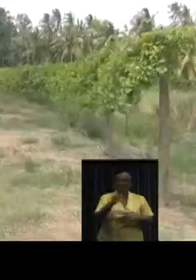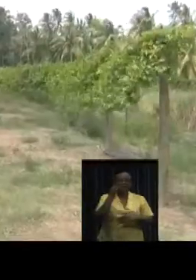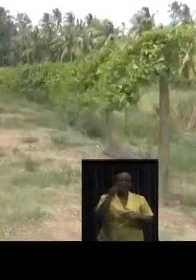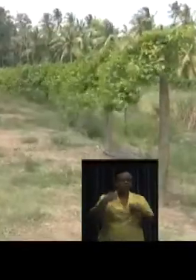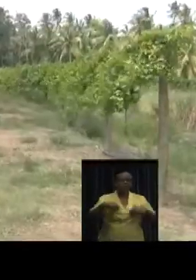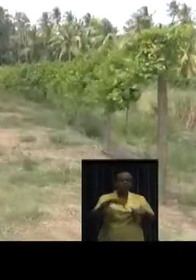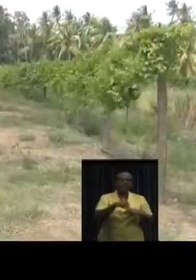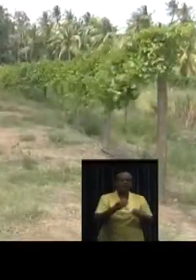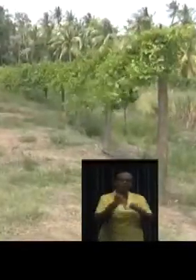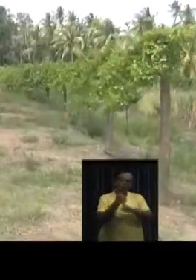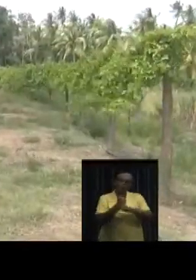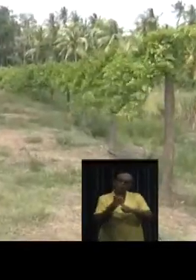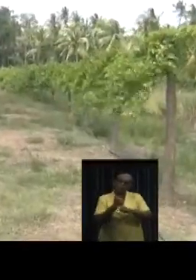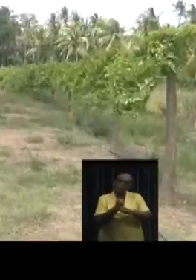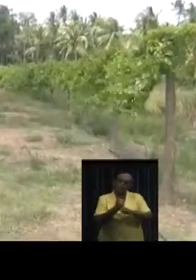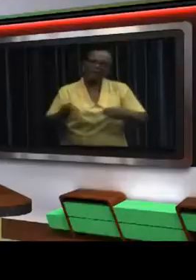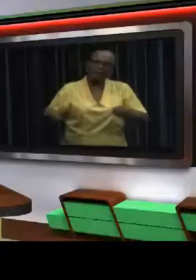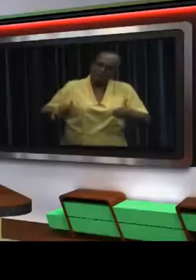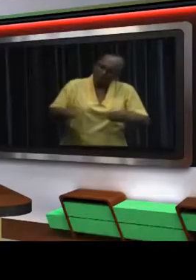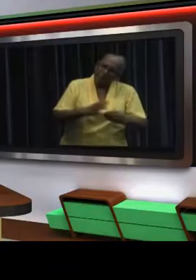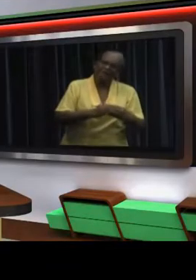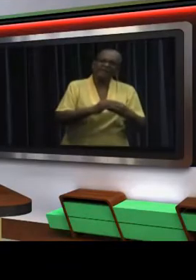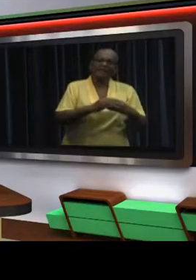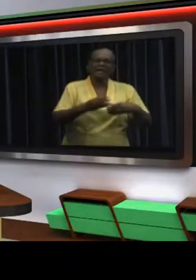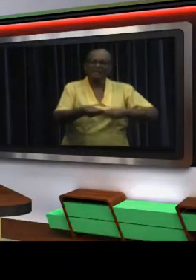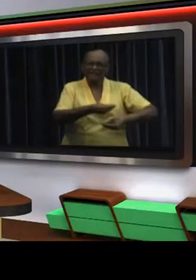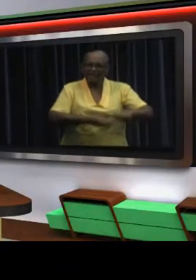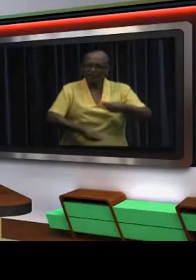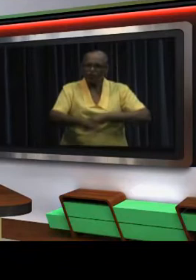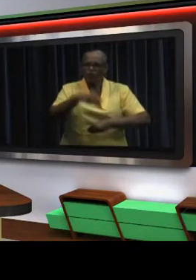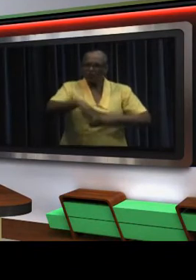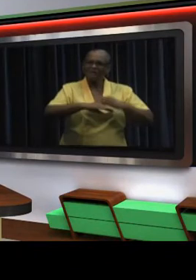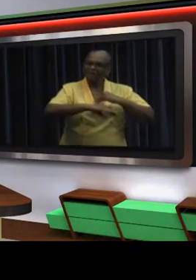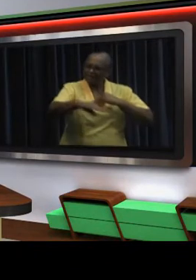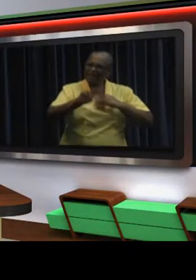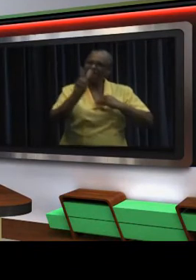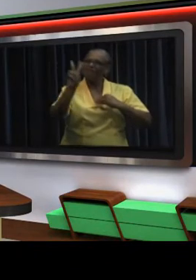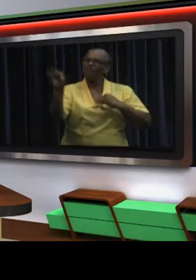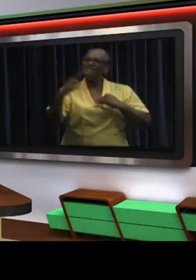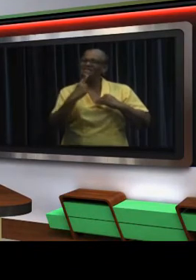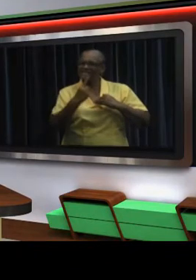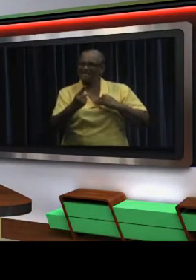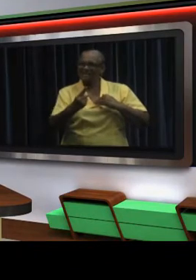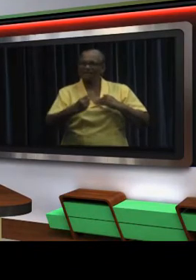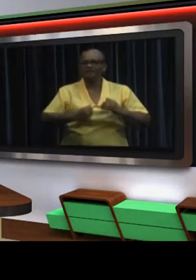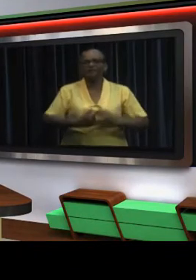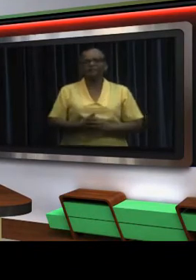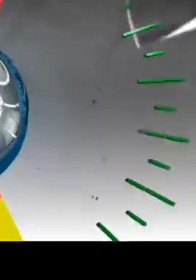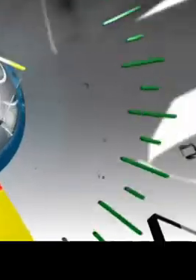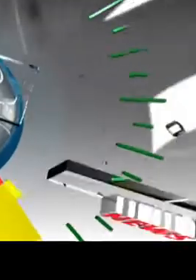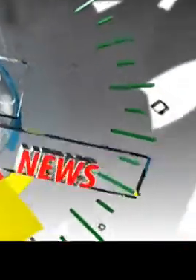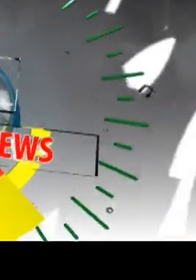people are working hard to make a contribution to the economy of the country, Fleet emphasizes.